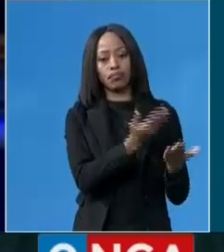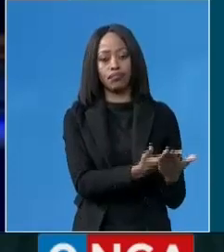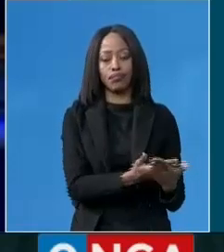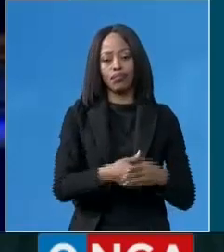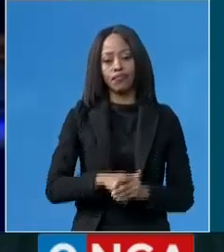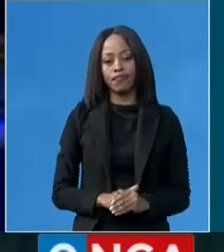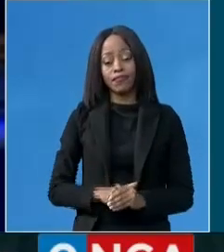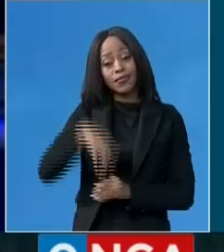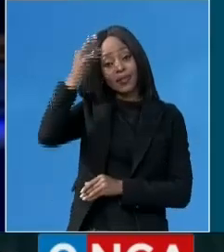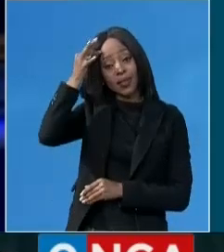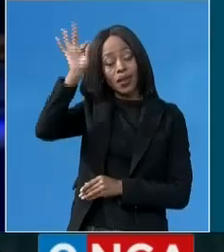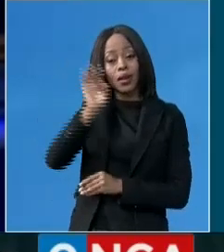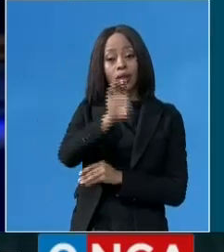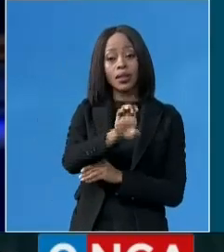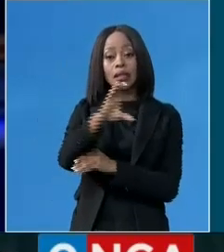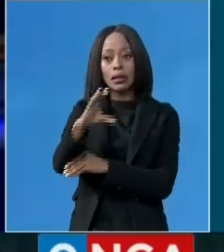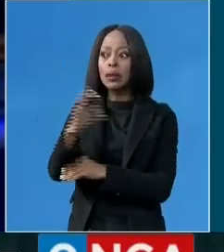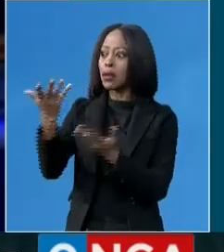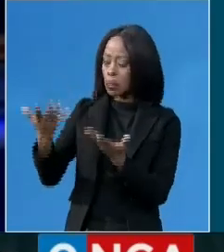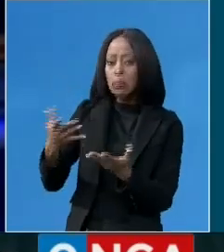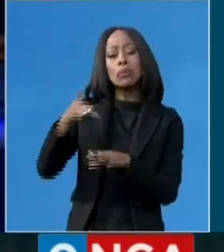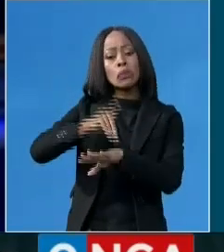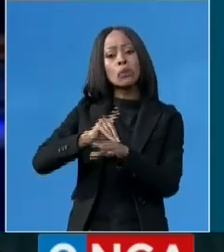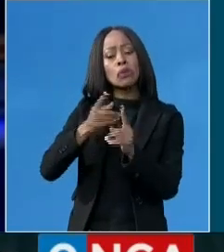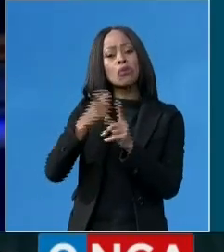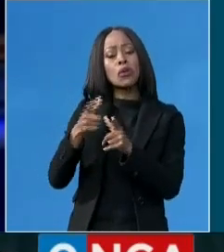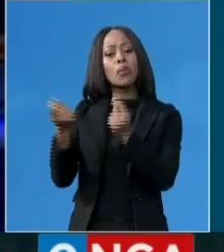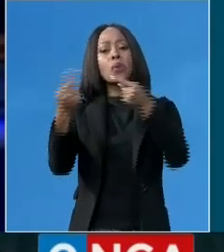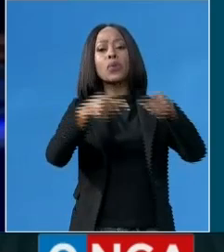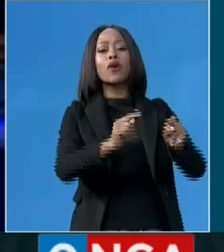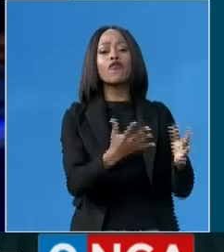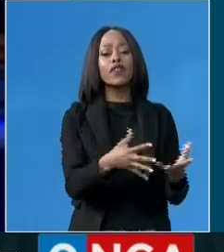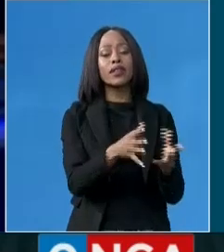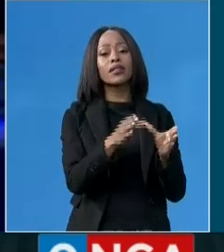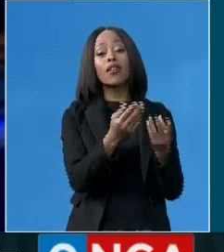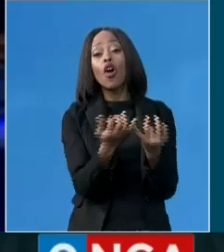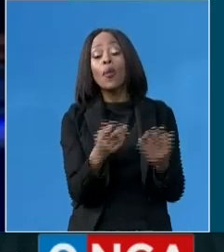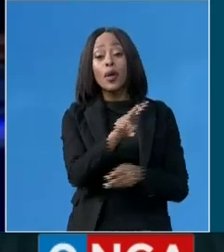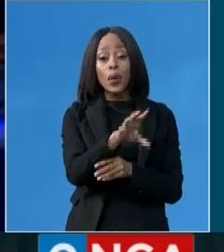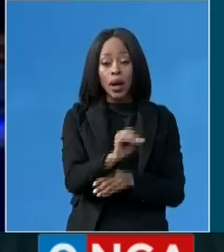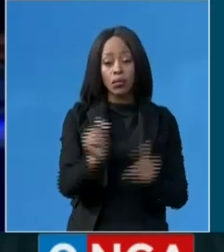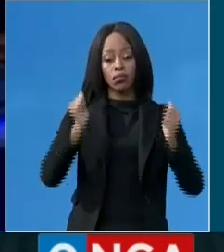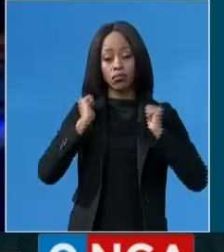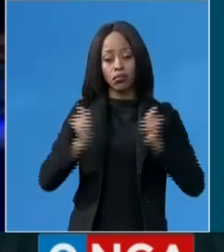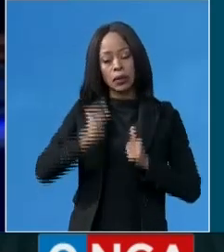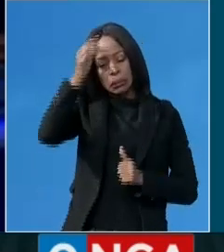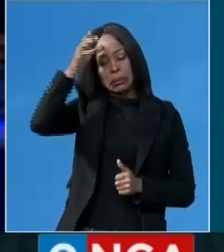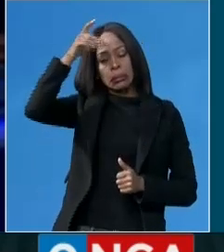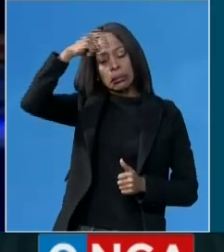The Eastern Cape government has welcomed Cuban doctors to East London. The group of 20 includes physicians, specialists,